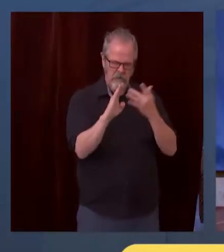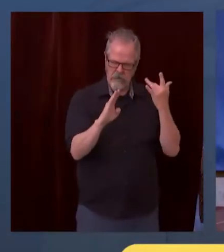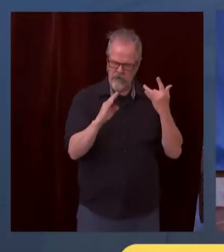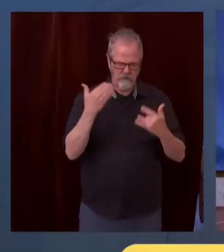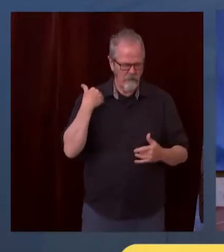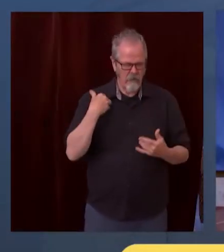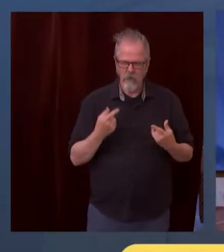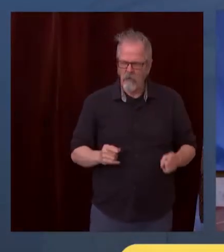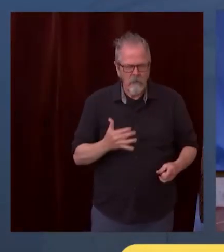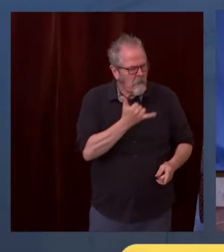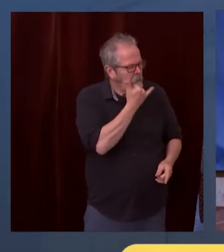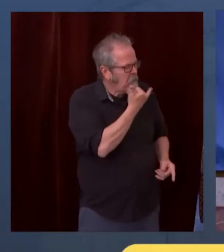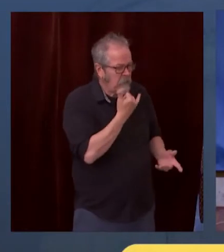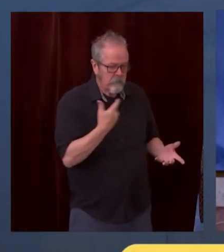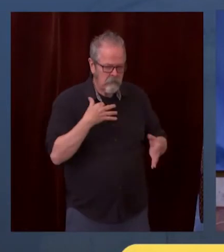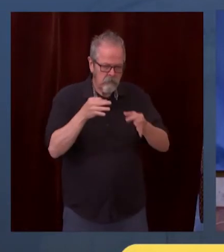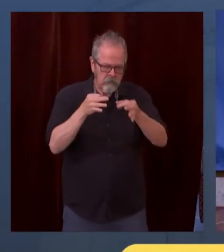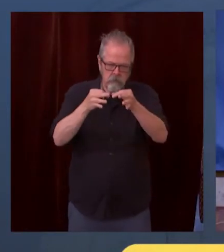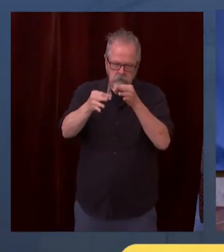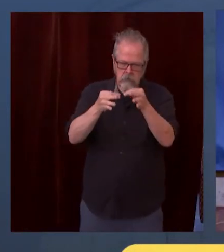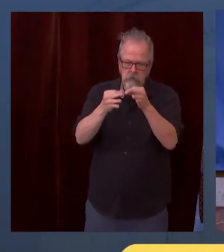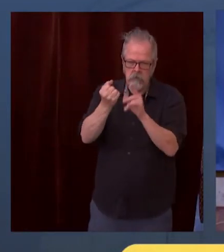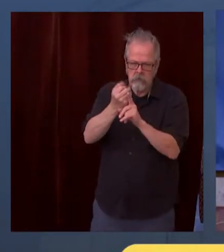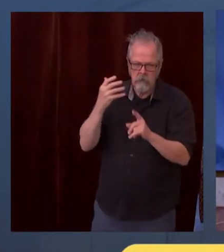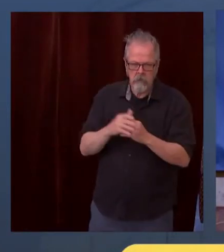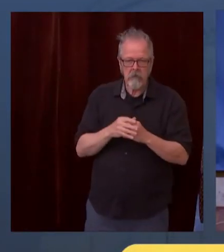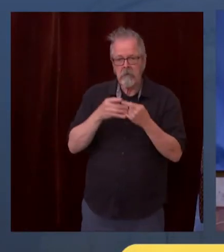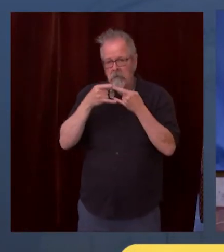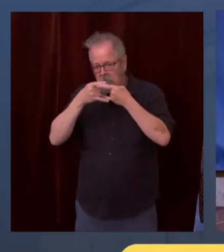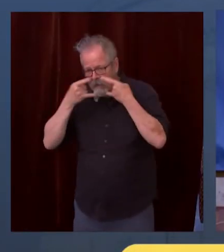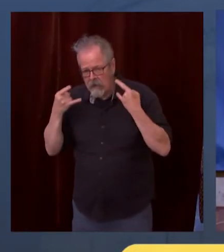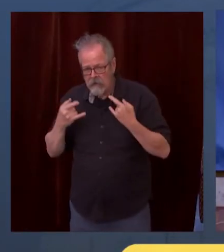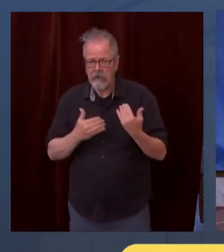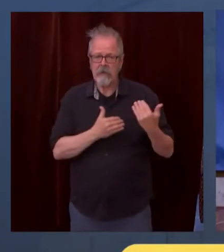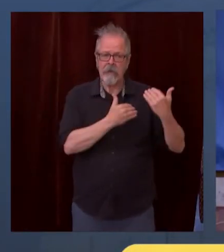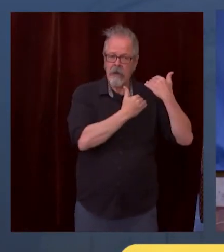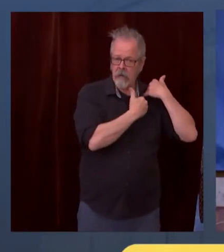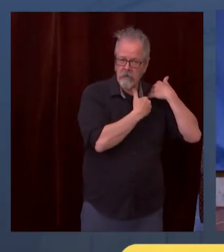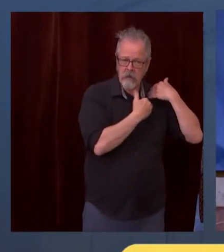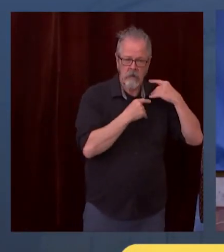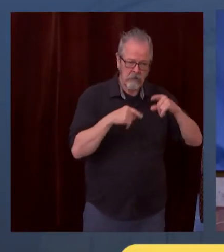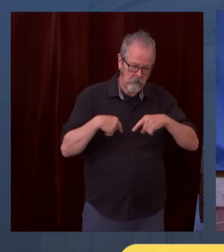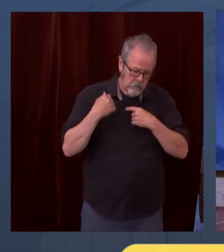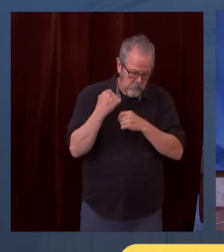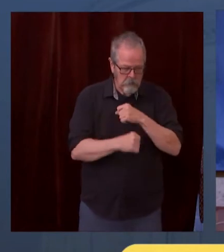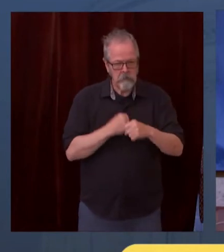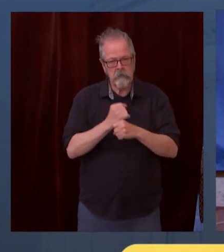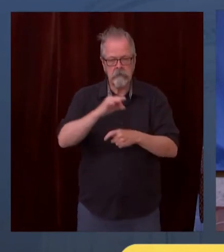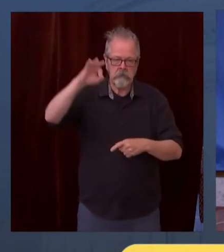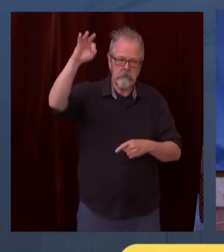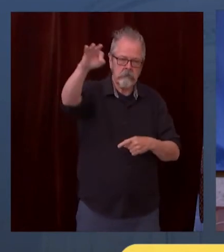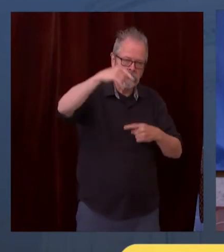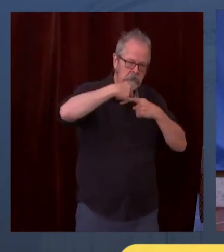all of our joint efforts of masking and being responsible? And I want to thank Washingtonians for doing that by the